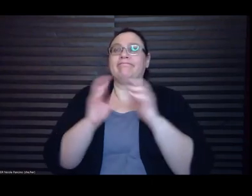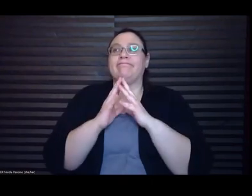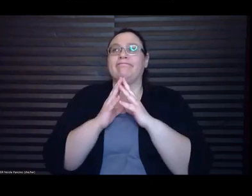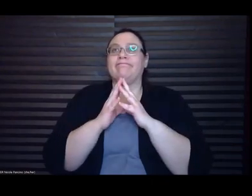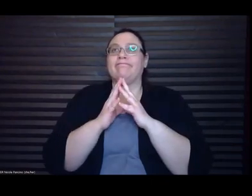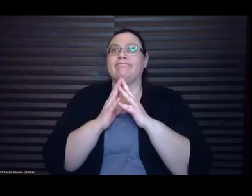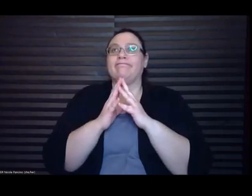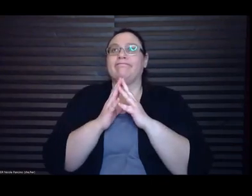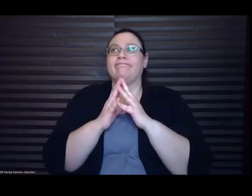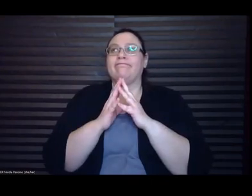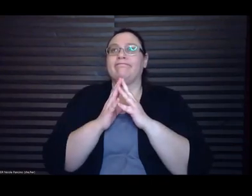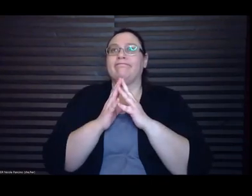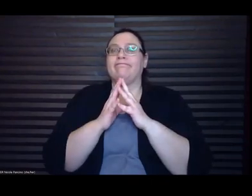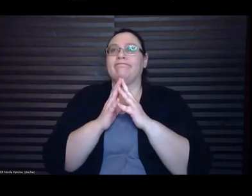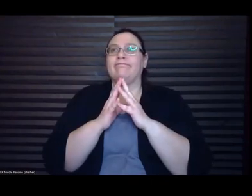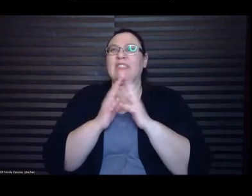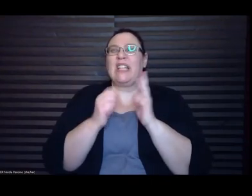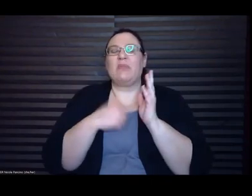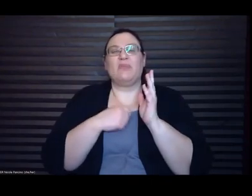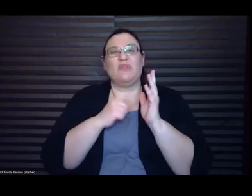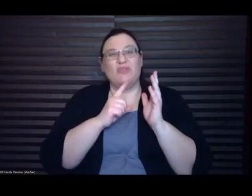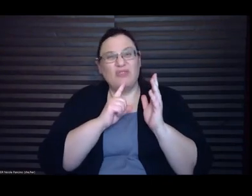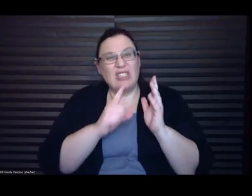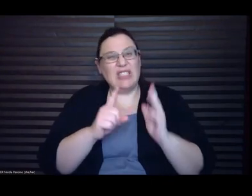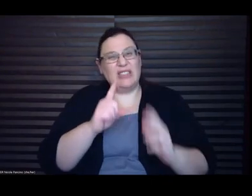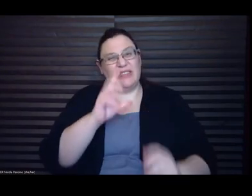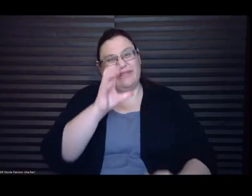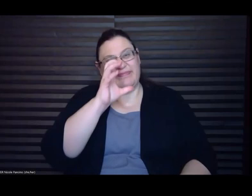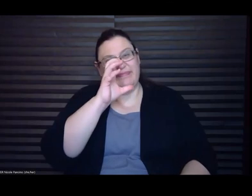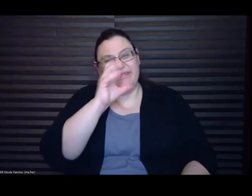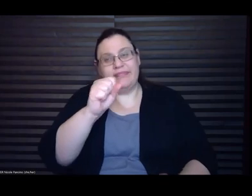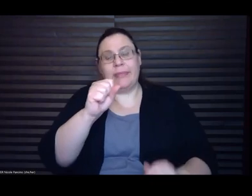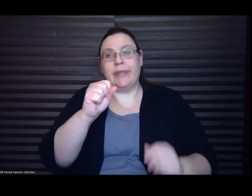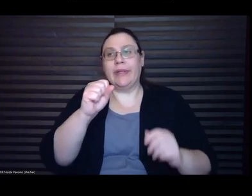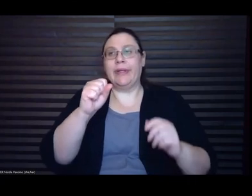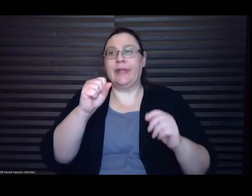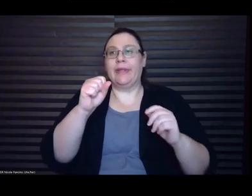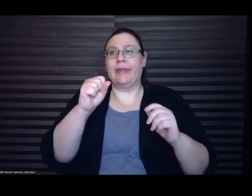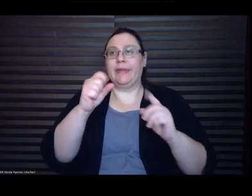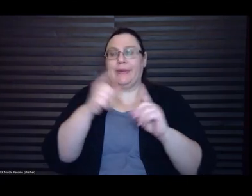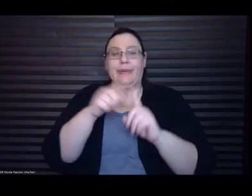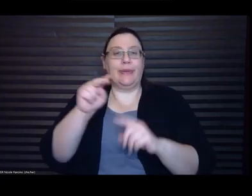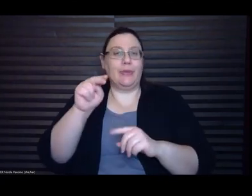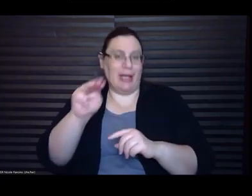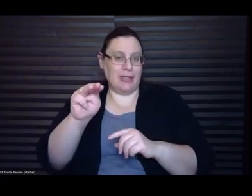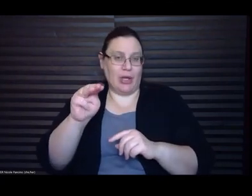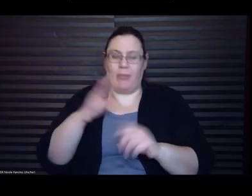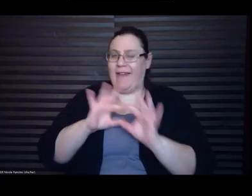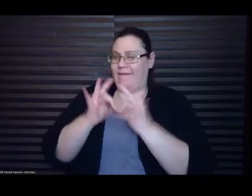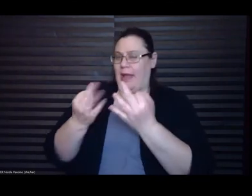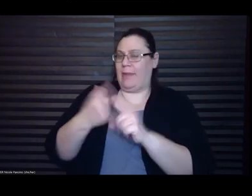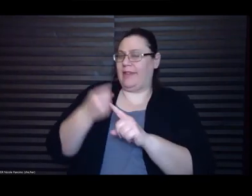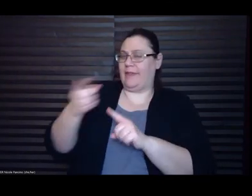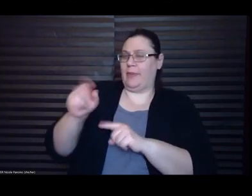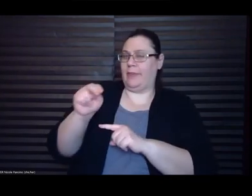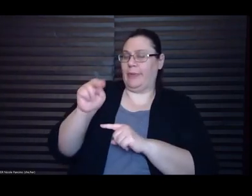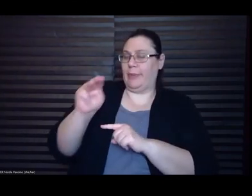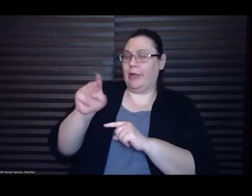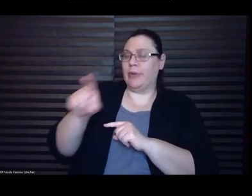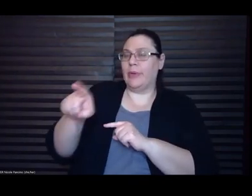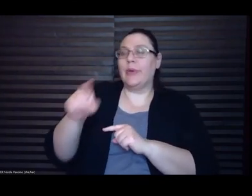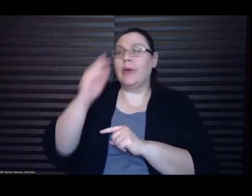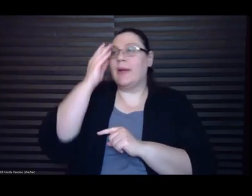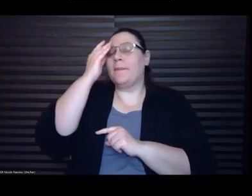New Mexico, where my family's from, and the history of the place and the sort of